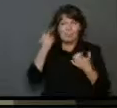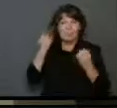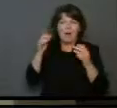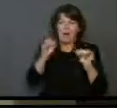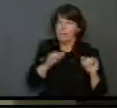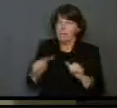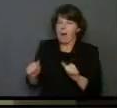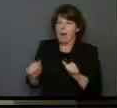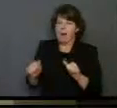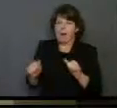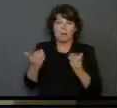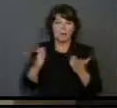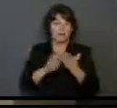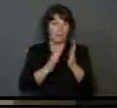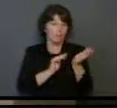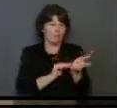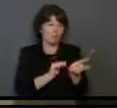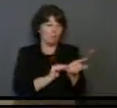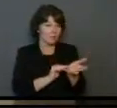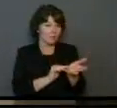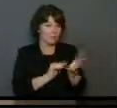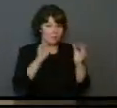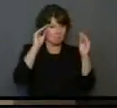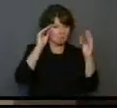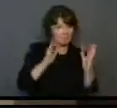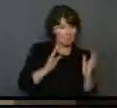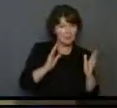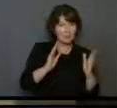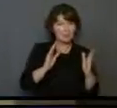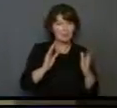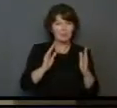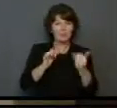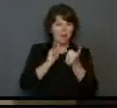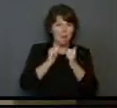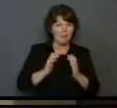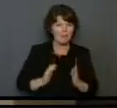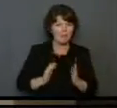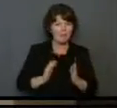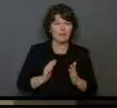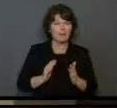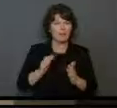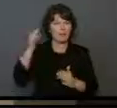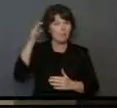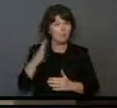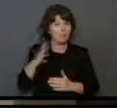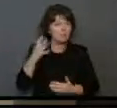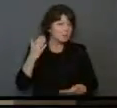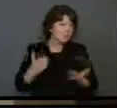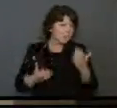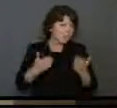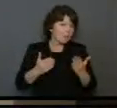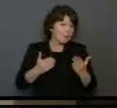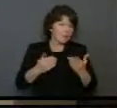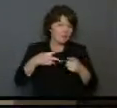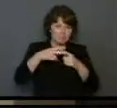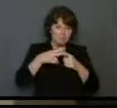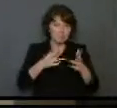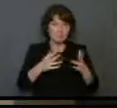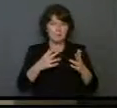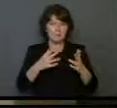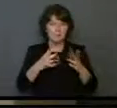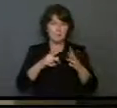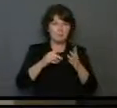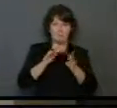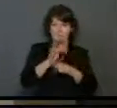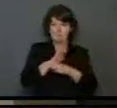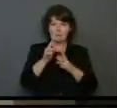Maybe it's a doctor that you want to be, a teacher, an athlete, maybe a pastor, a pipe fitter, an entrepreneur.